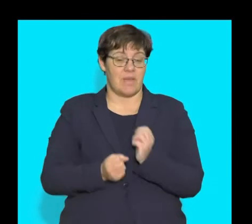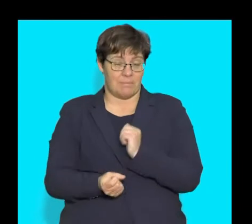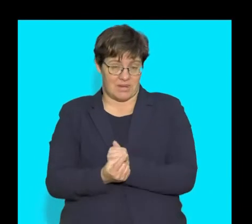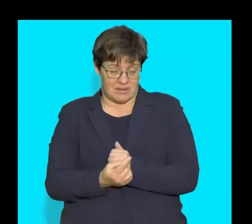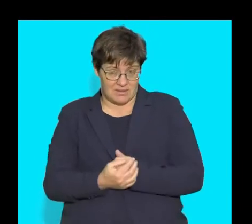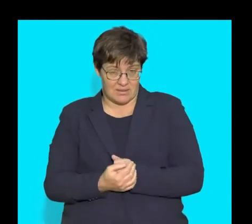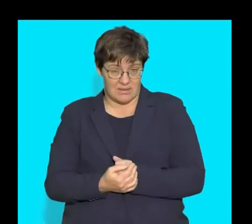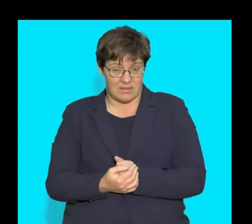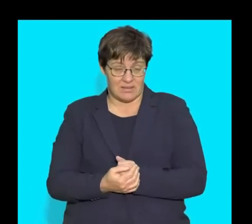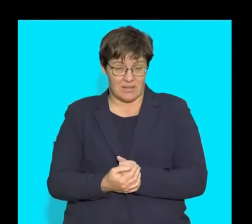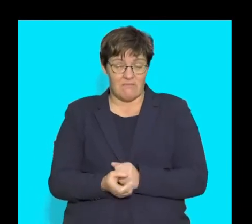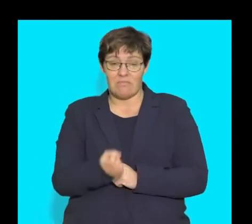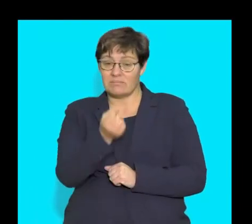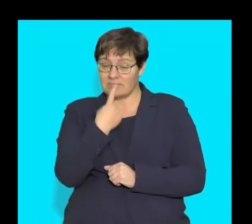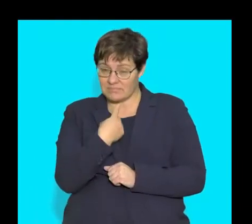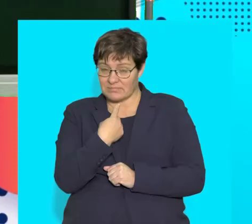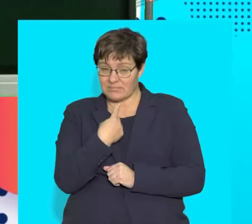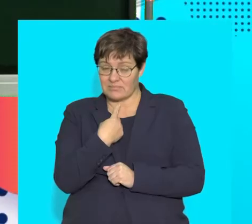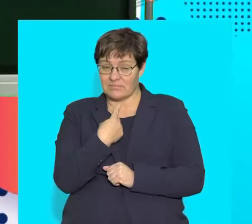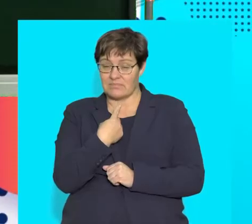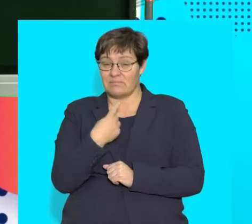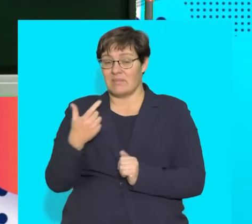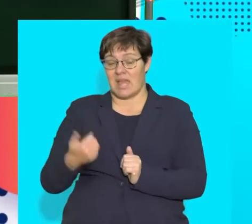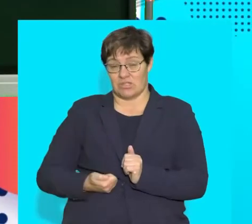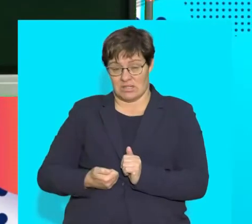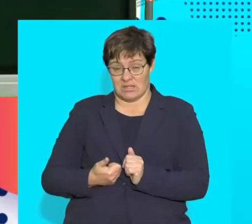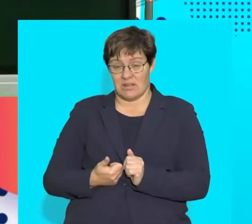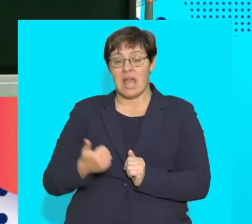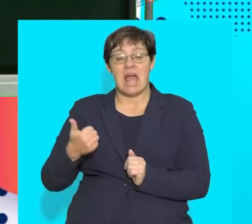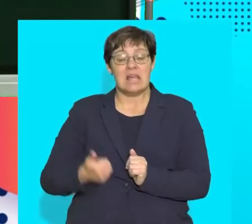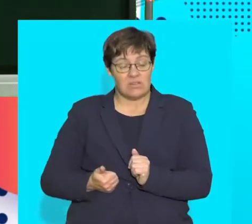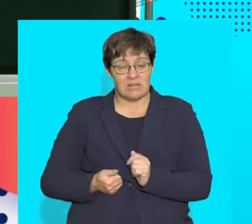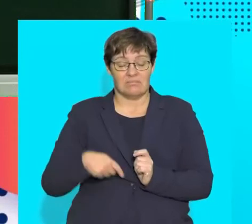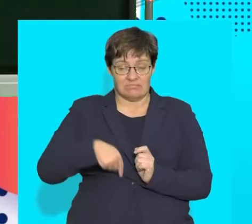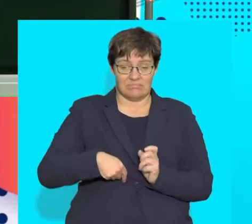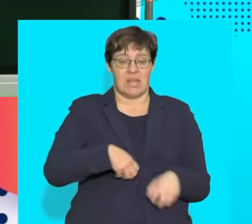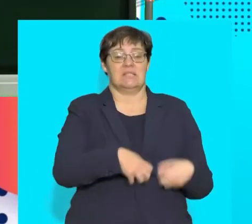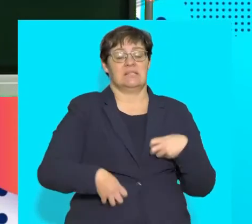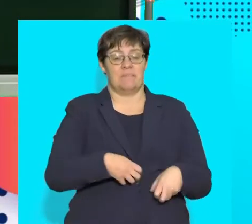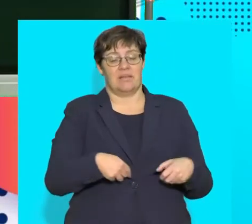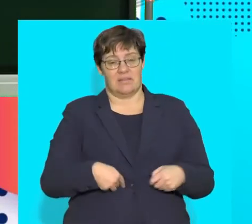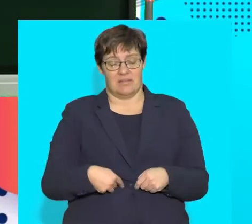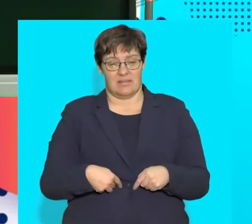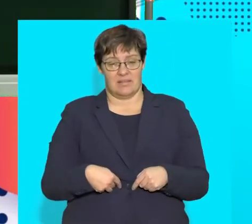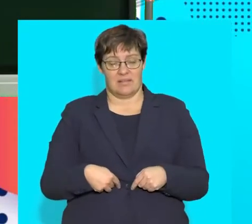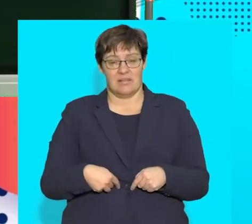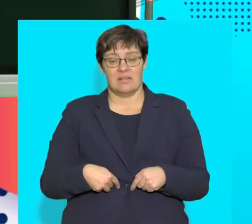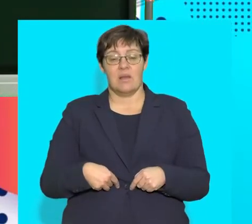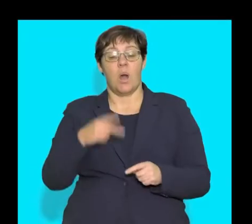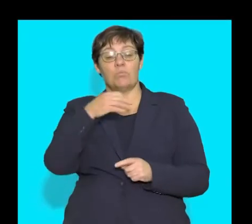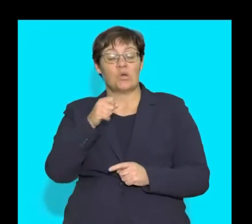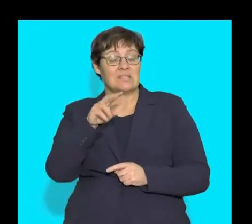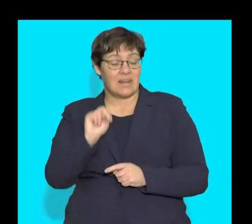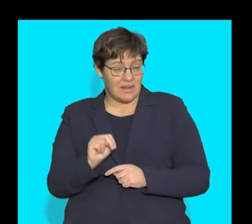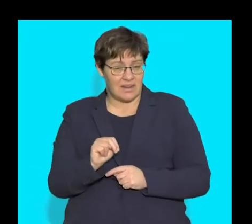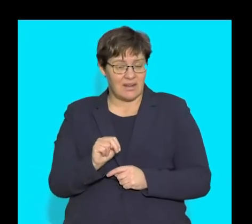happens. So, guys, if you orally take insulin, that insulin is going to go into the stomach and being